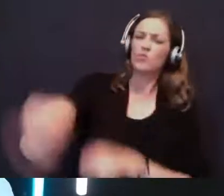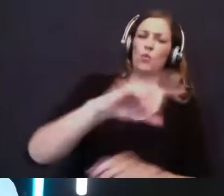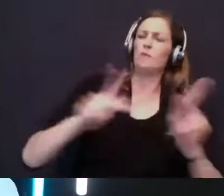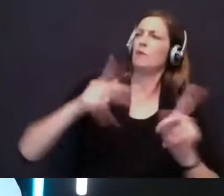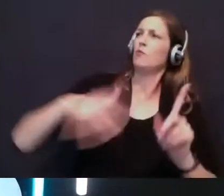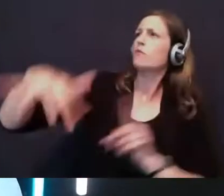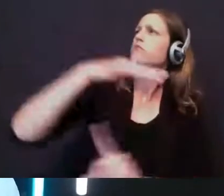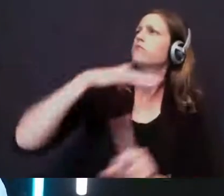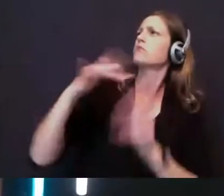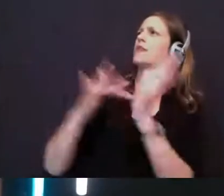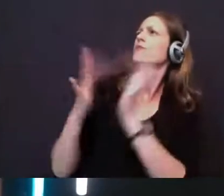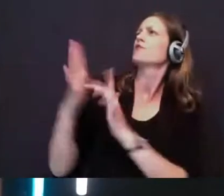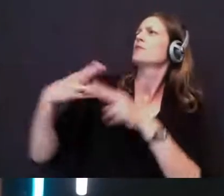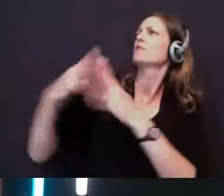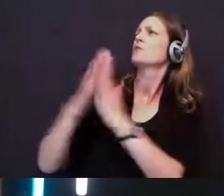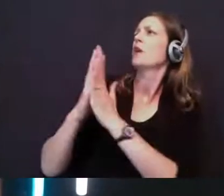Amen.